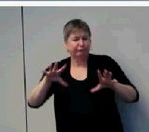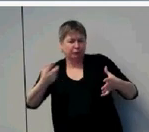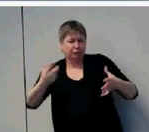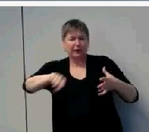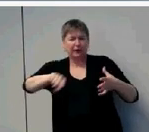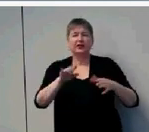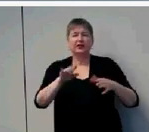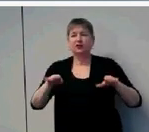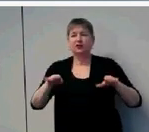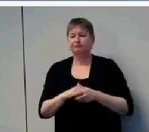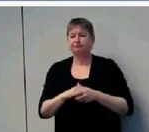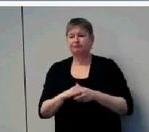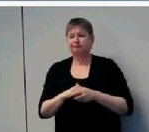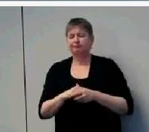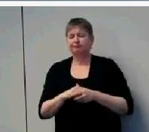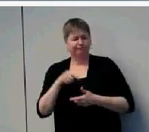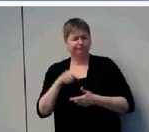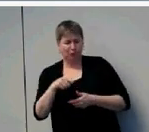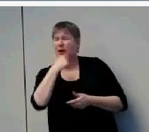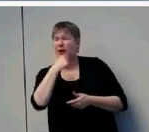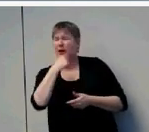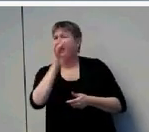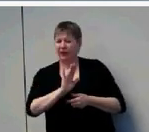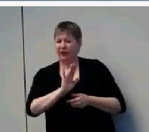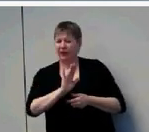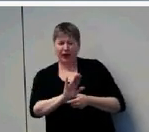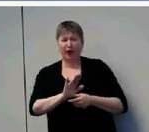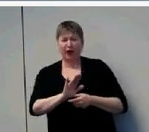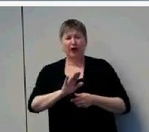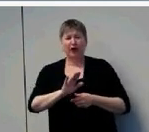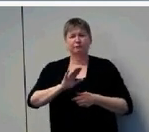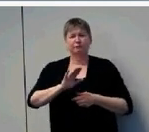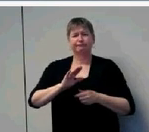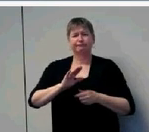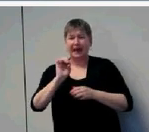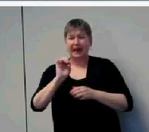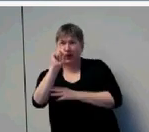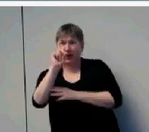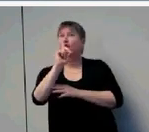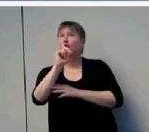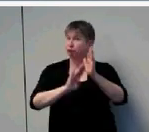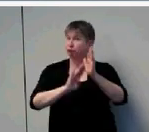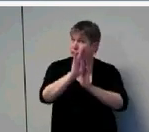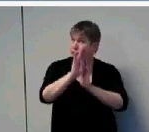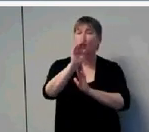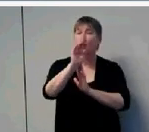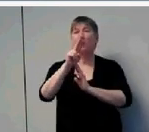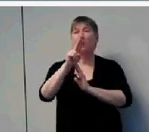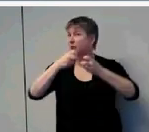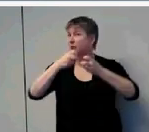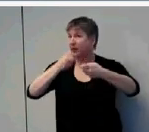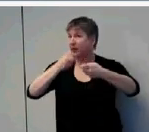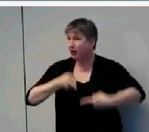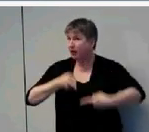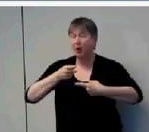educational achievements, whether or not they were socially accepted in the classroom, and what kind of support services were they